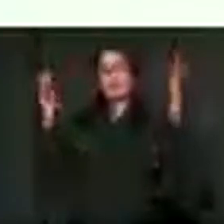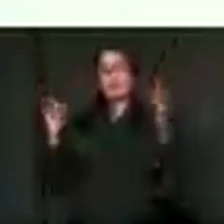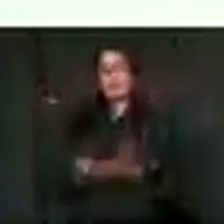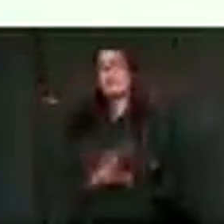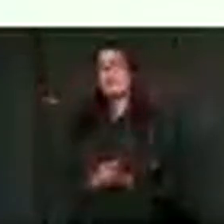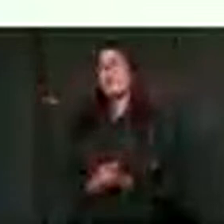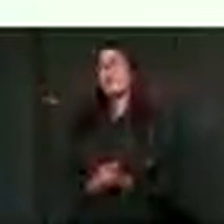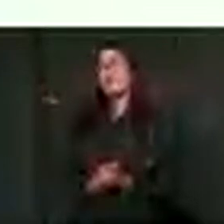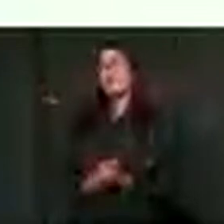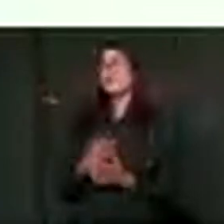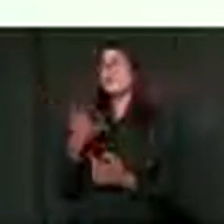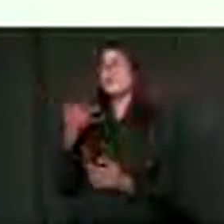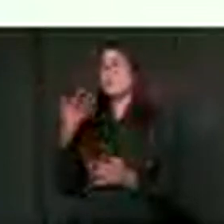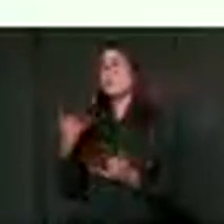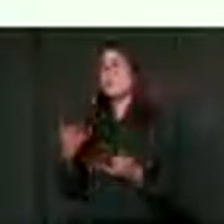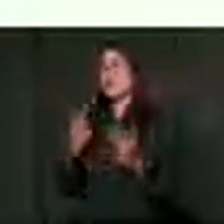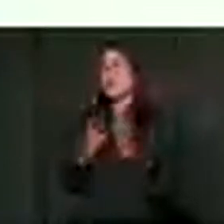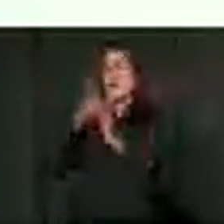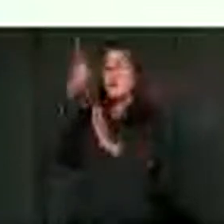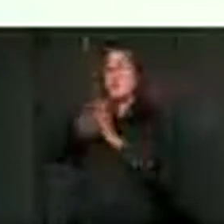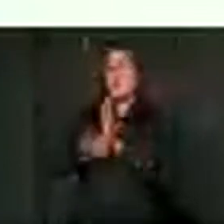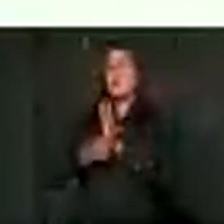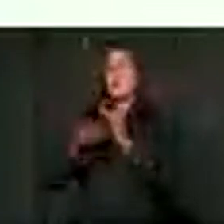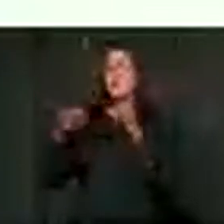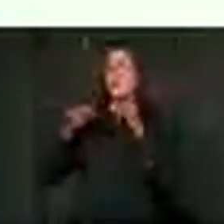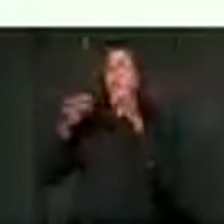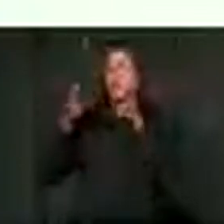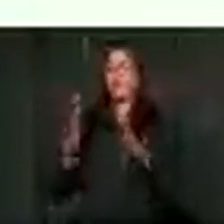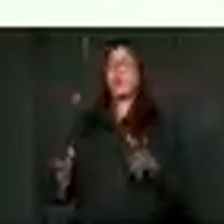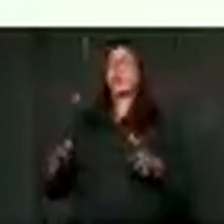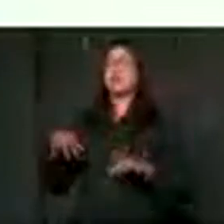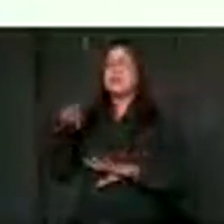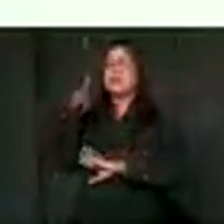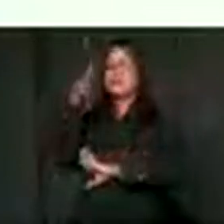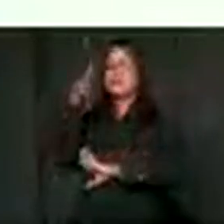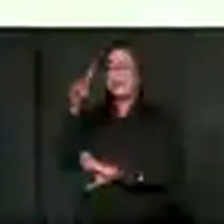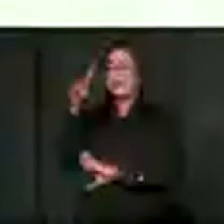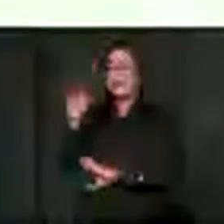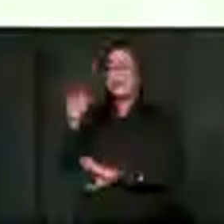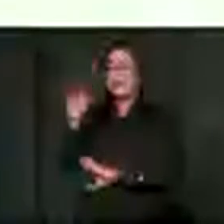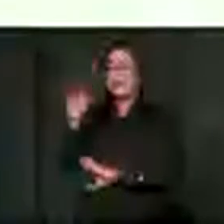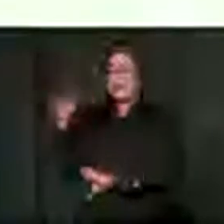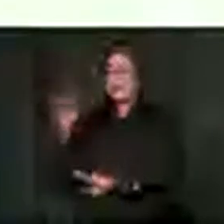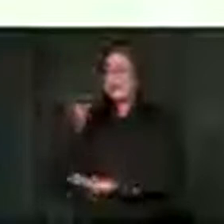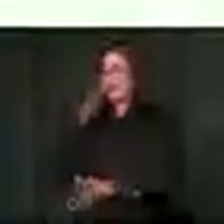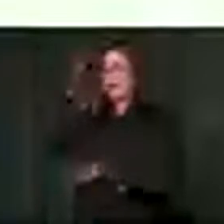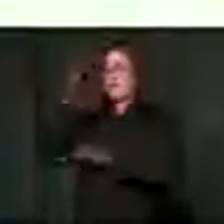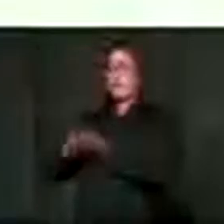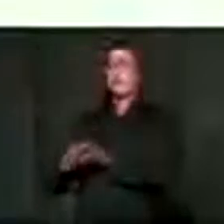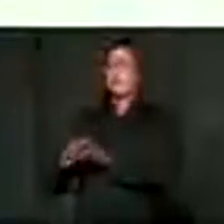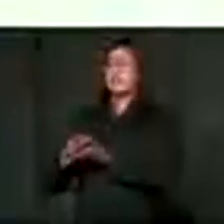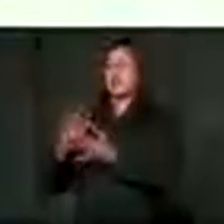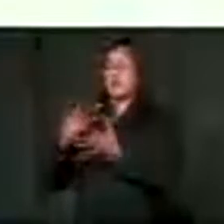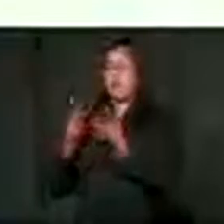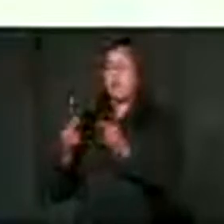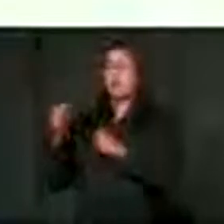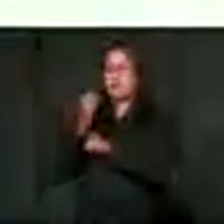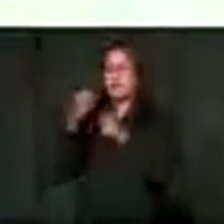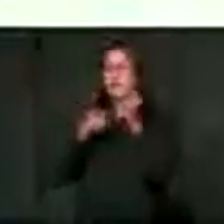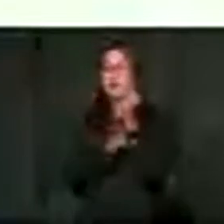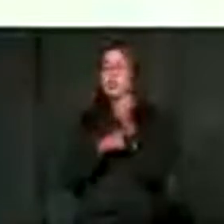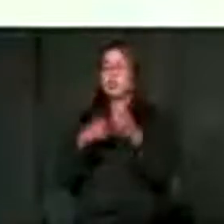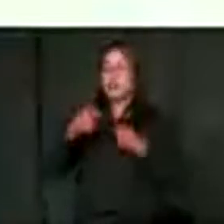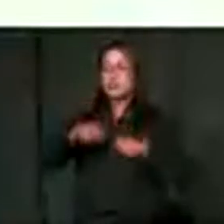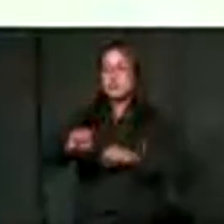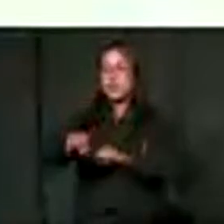So, Program Director DBE will factor the recommendations of this Lakota in our strategic plans, programs,